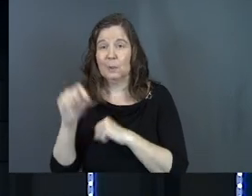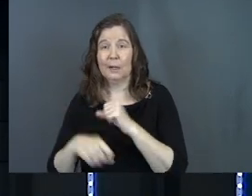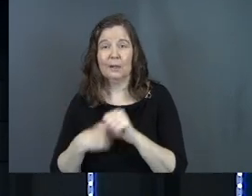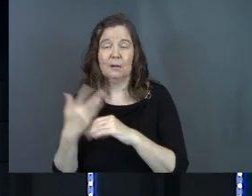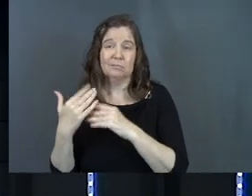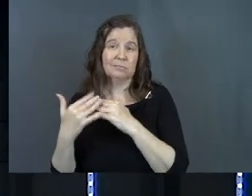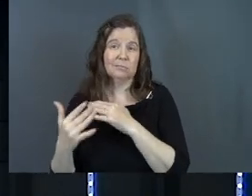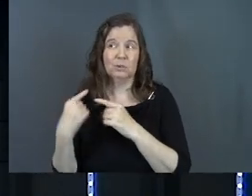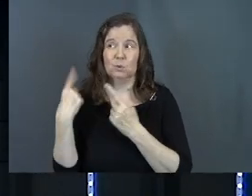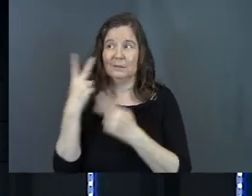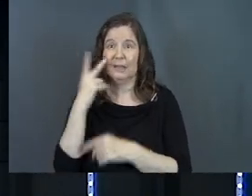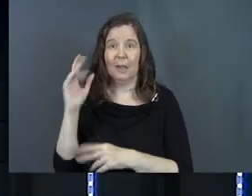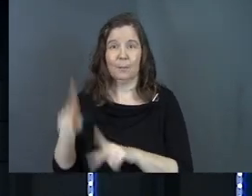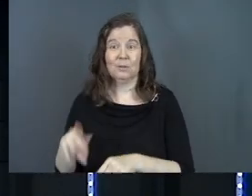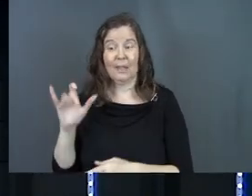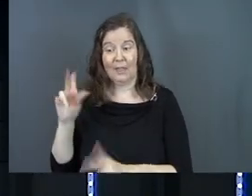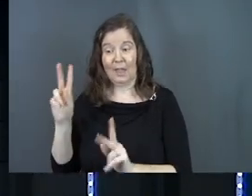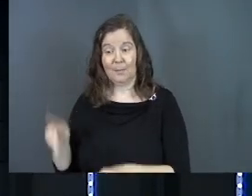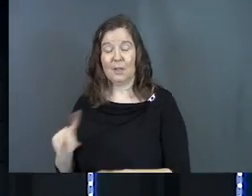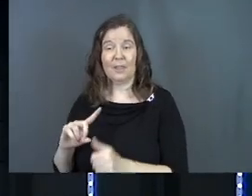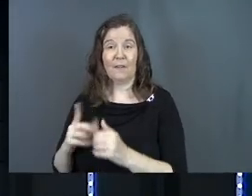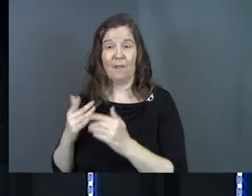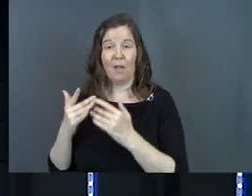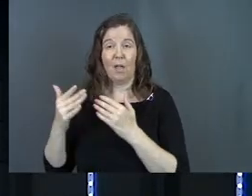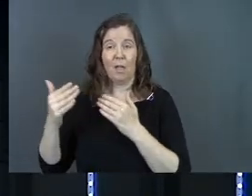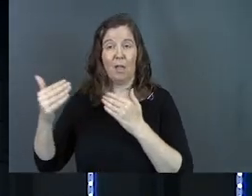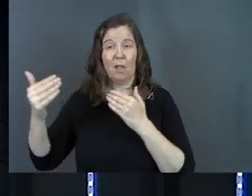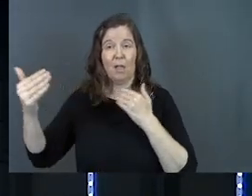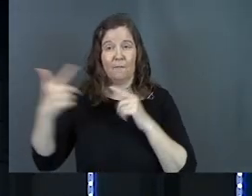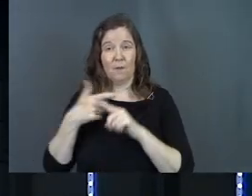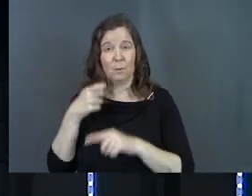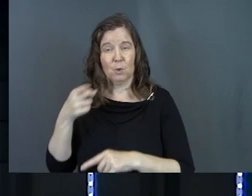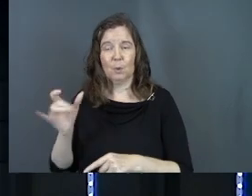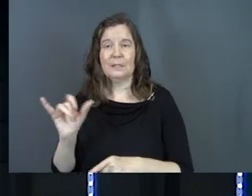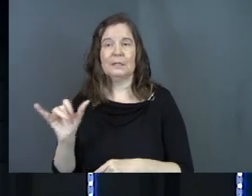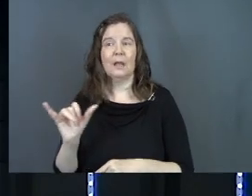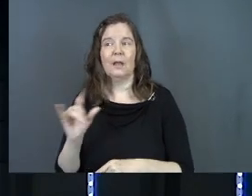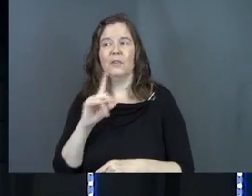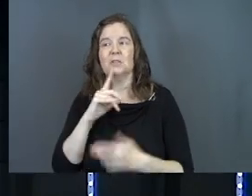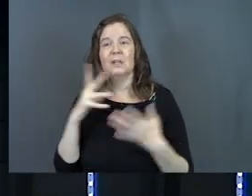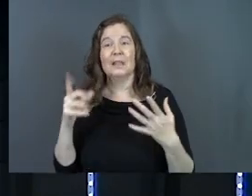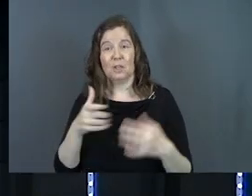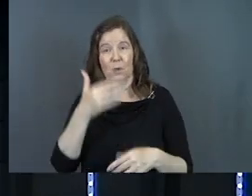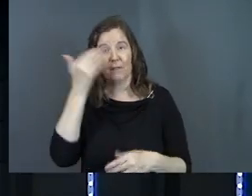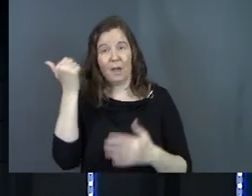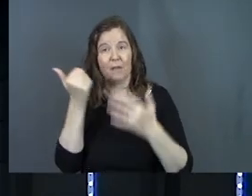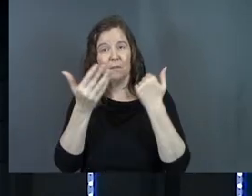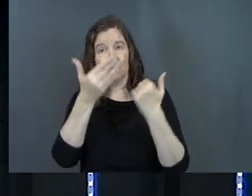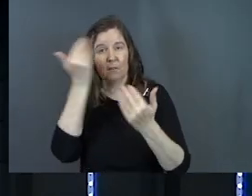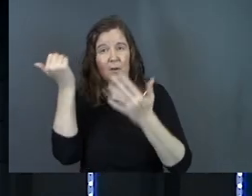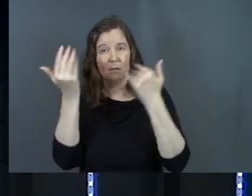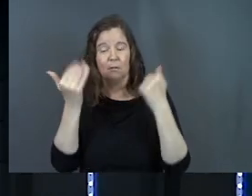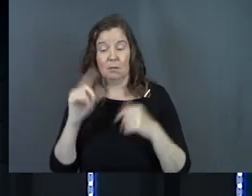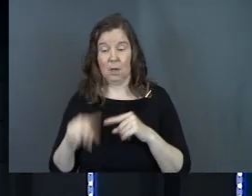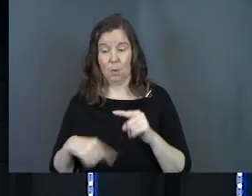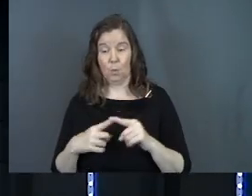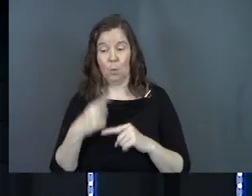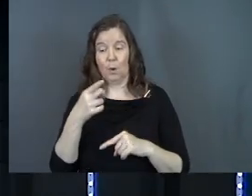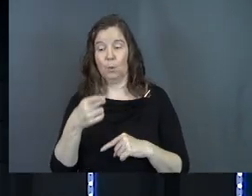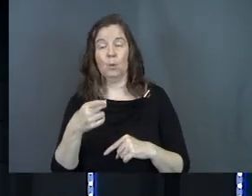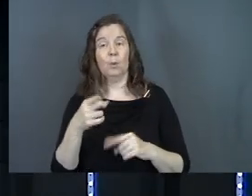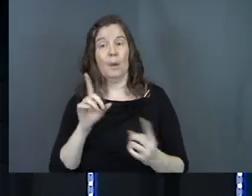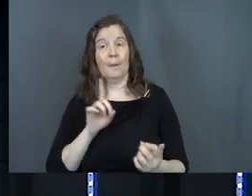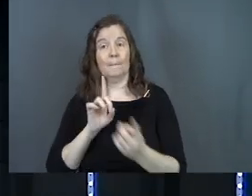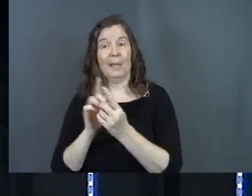that person. And that person, the further away that they are from you, it's like there's a lot that you've forgotten. And when you